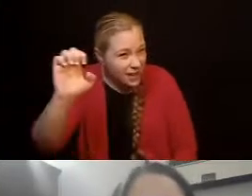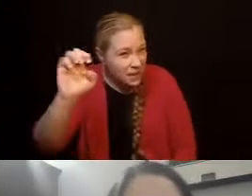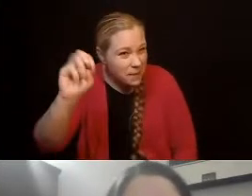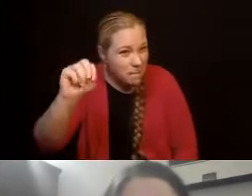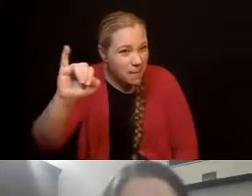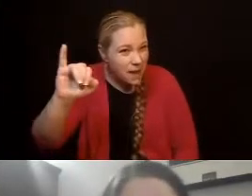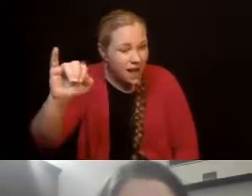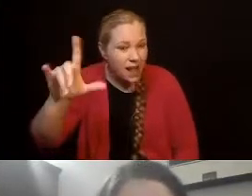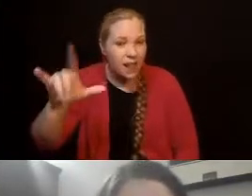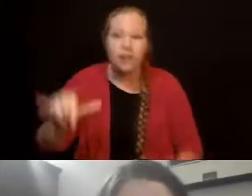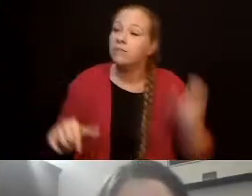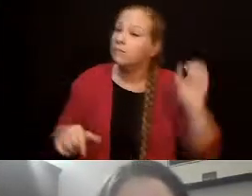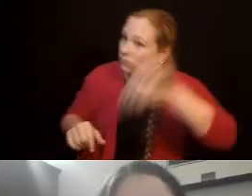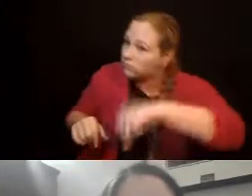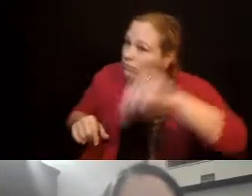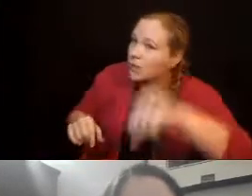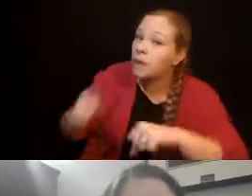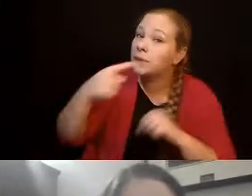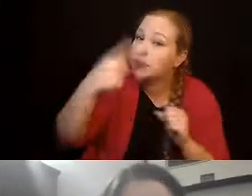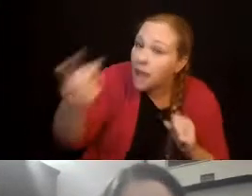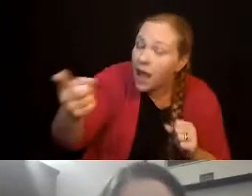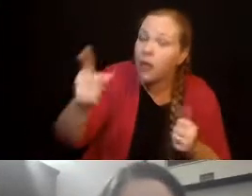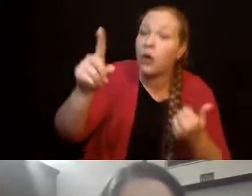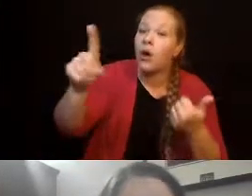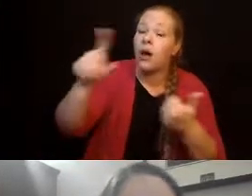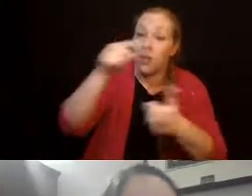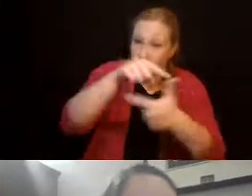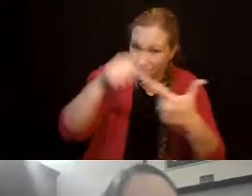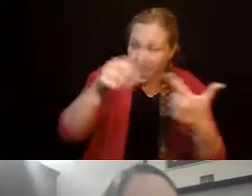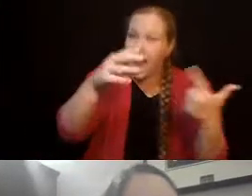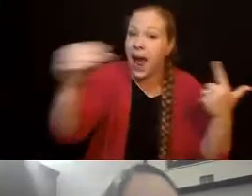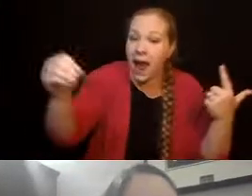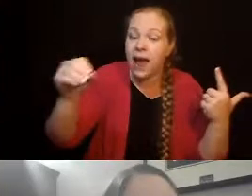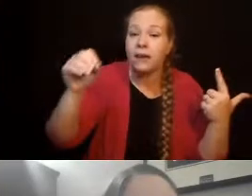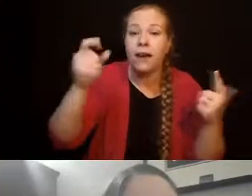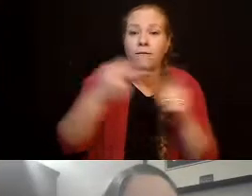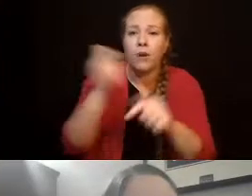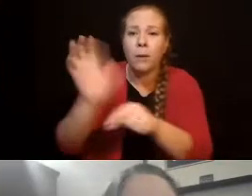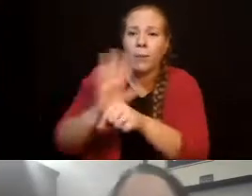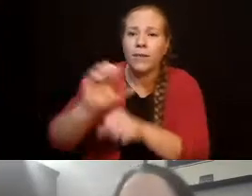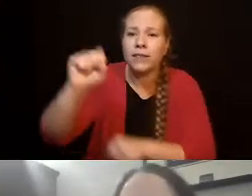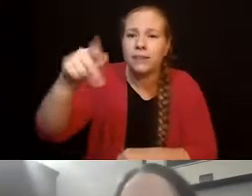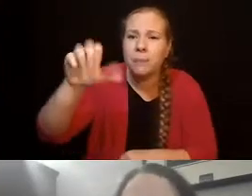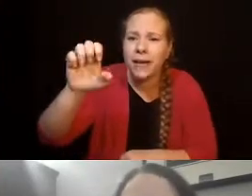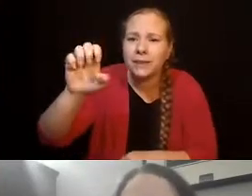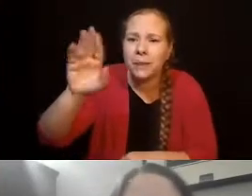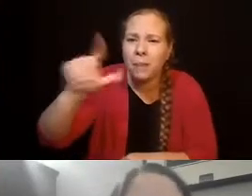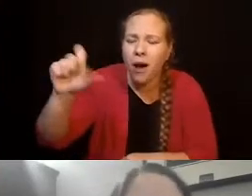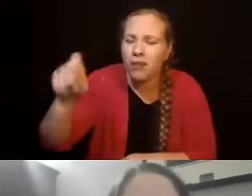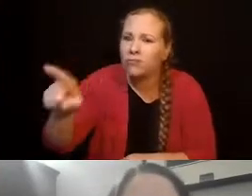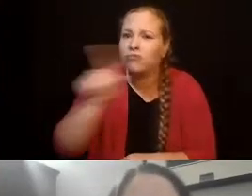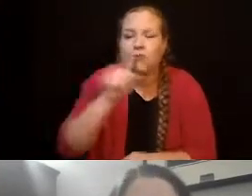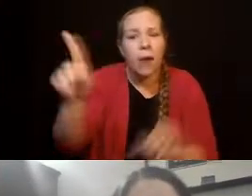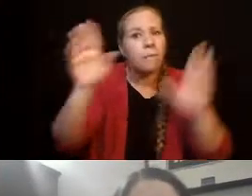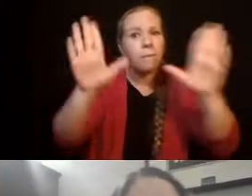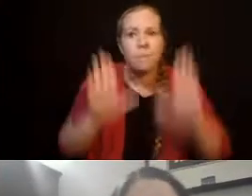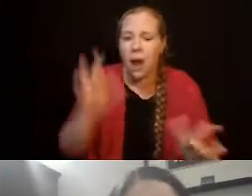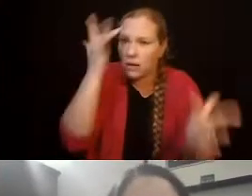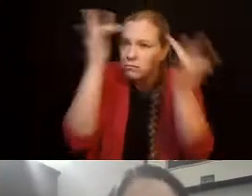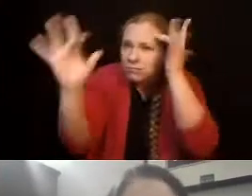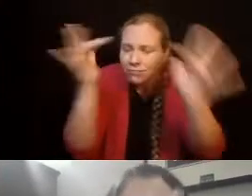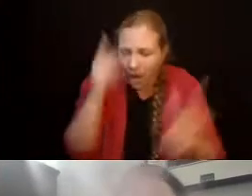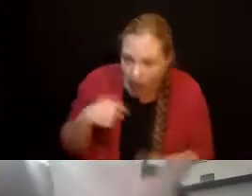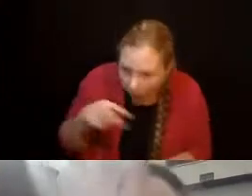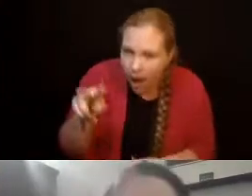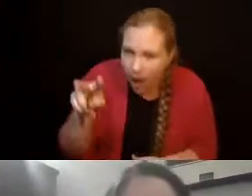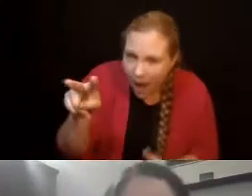Dolly Parton, yogurt from space ball, Charlie Sheen, um, someone else. Really great list.